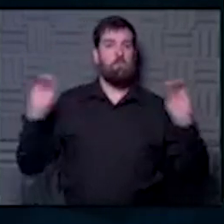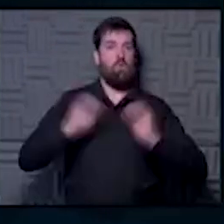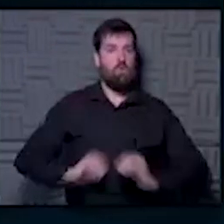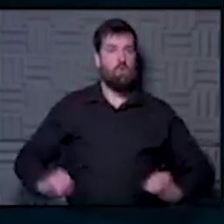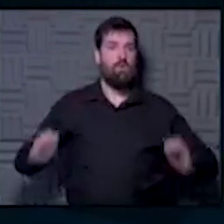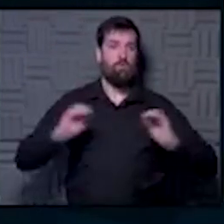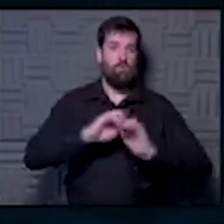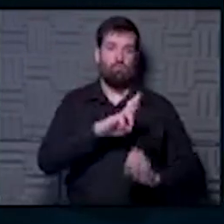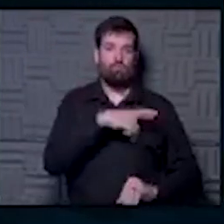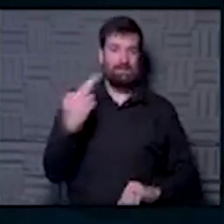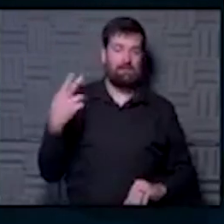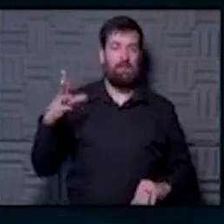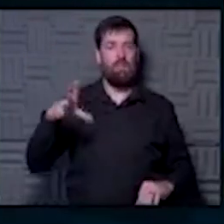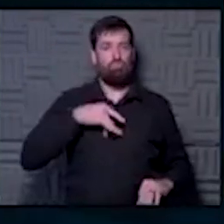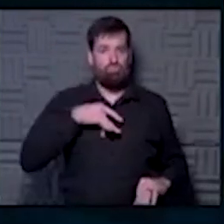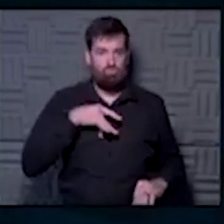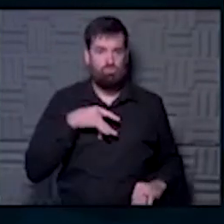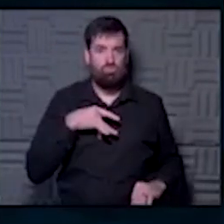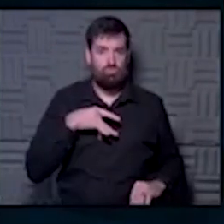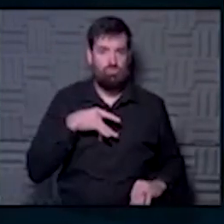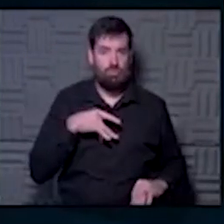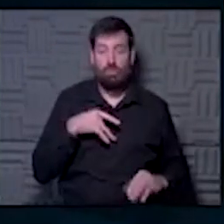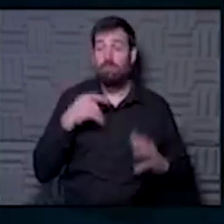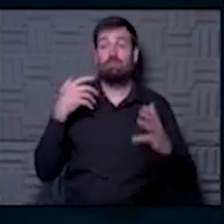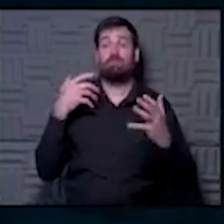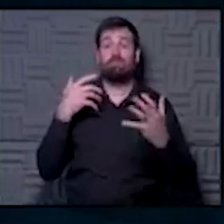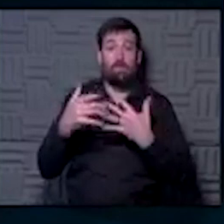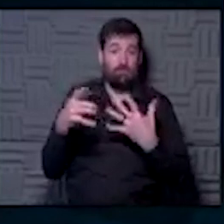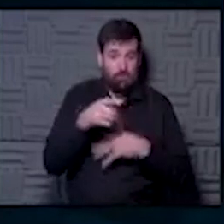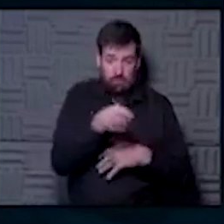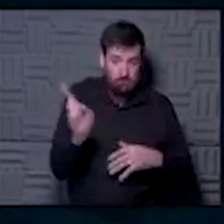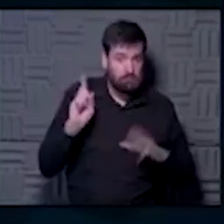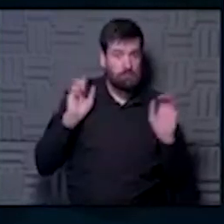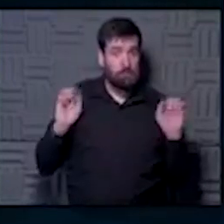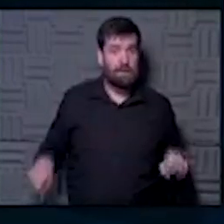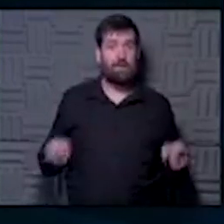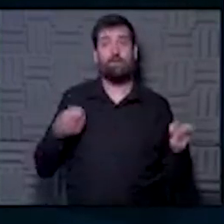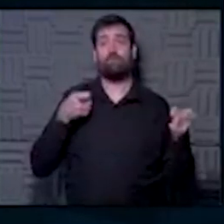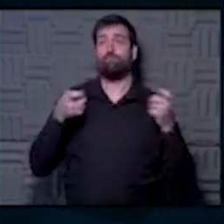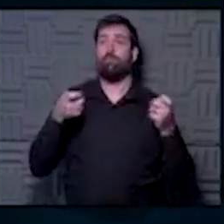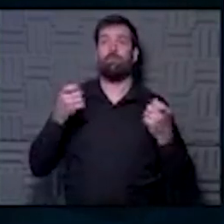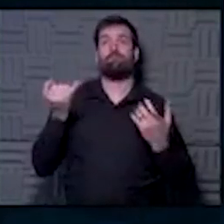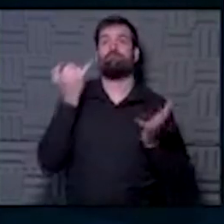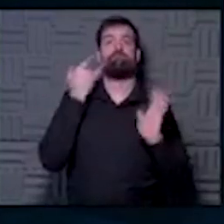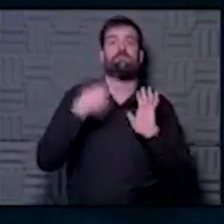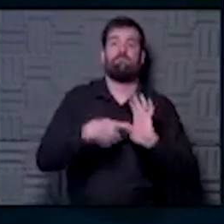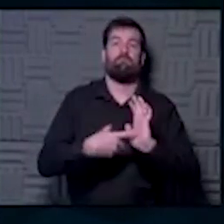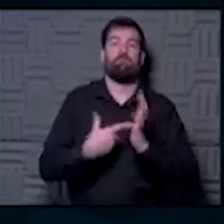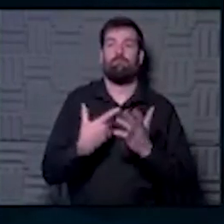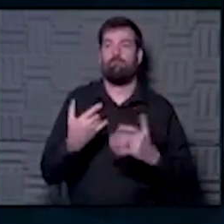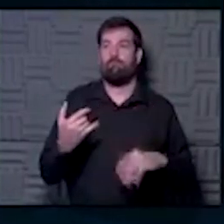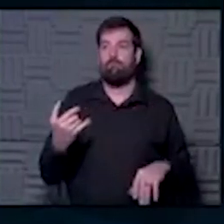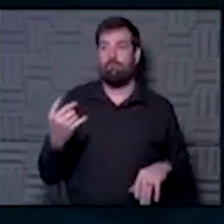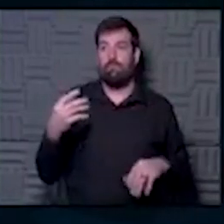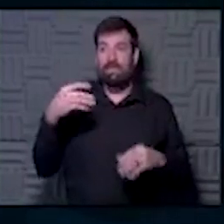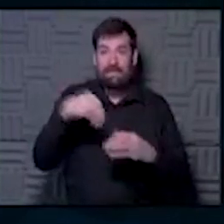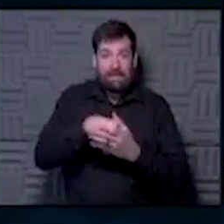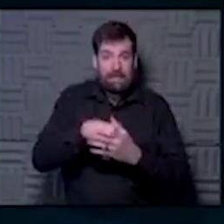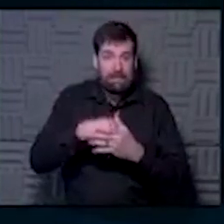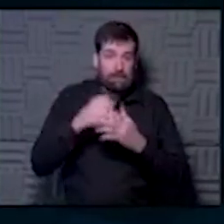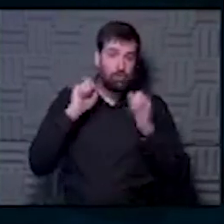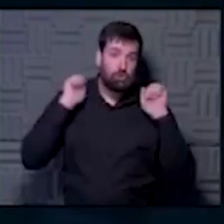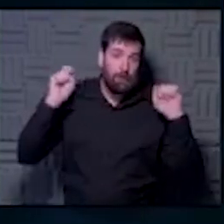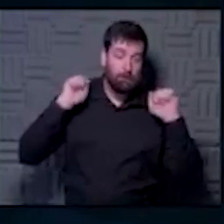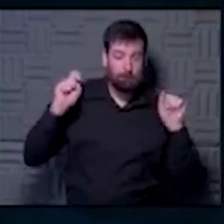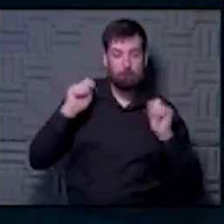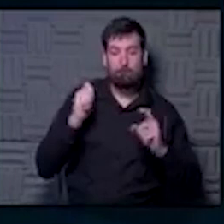getting the disease. So I think to whatever degree you can control, like you mentioned, if you're in a gym, a large gym